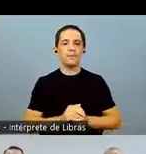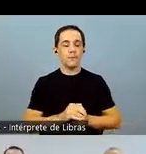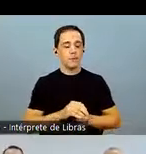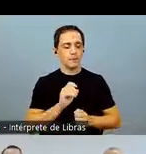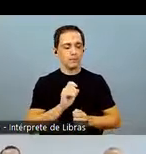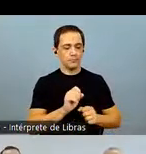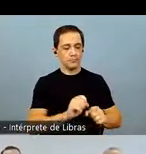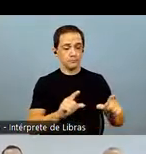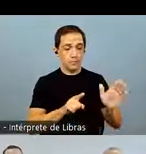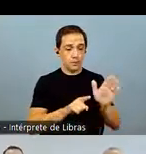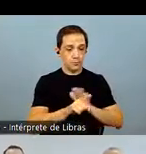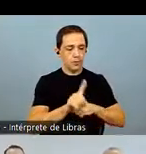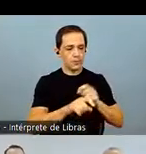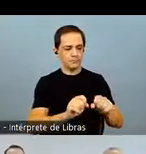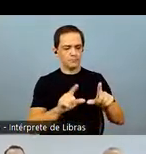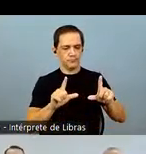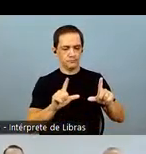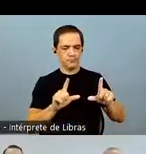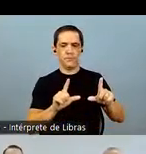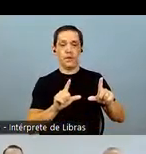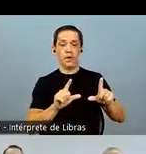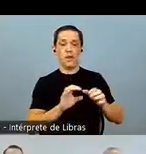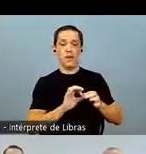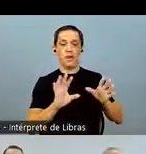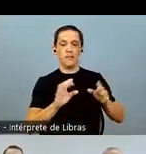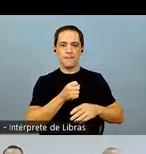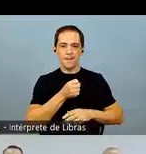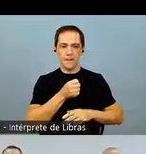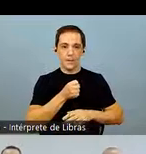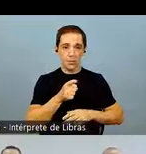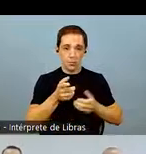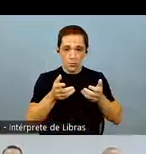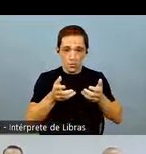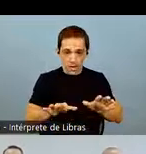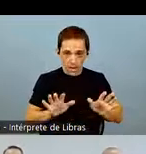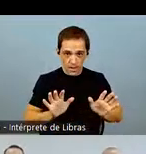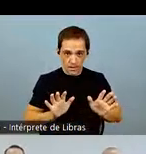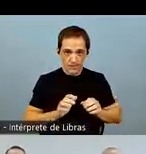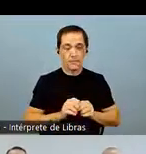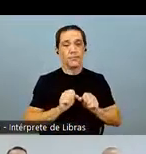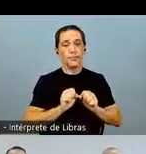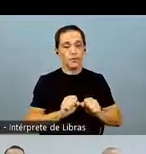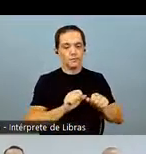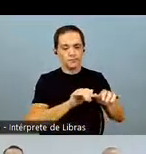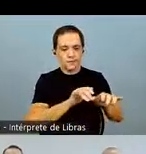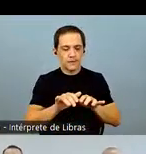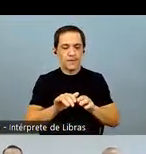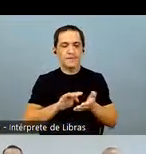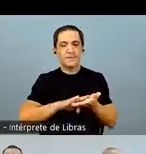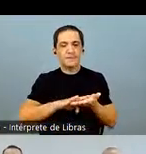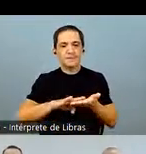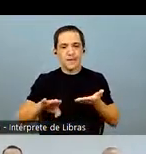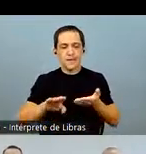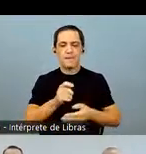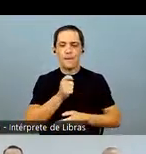the air. At that time, you will be prompted to activate your microphone. If you prefer to have your